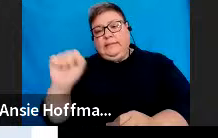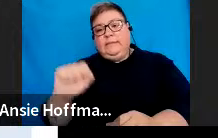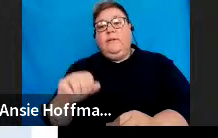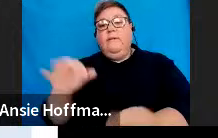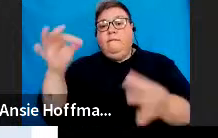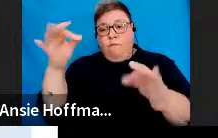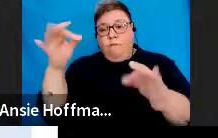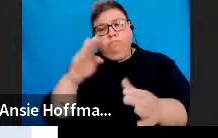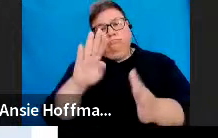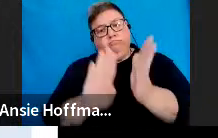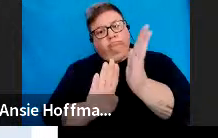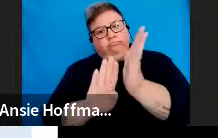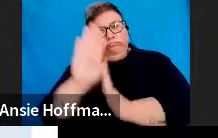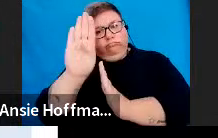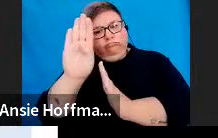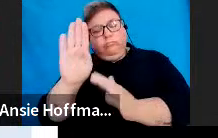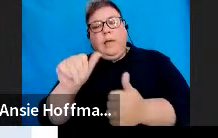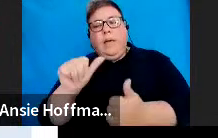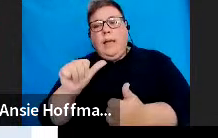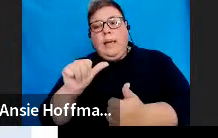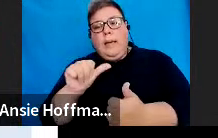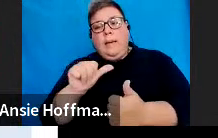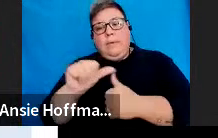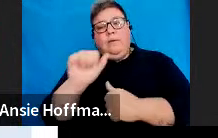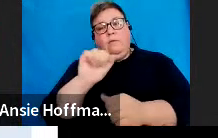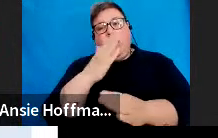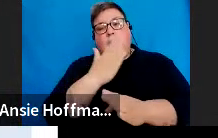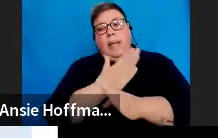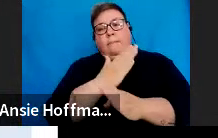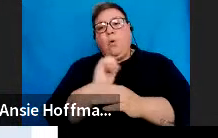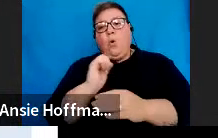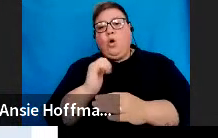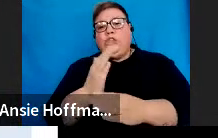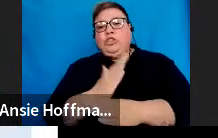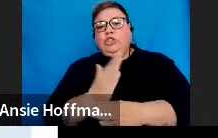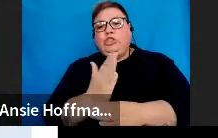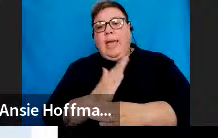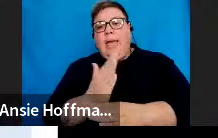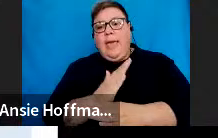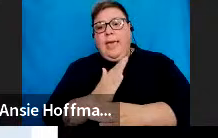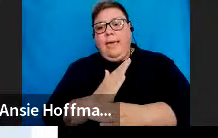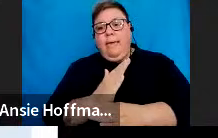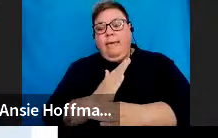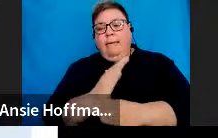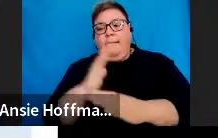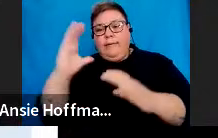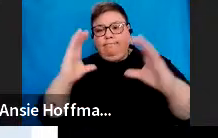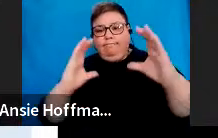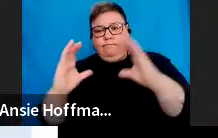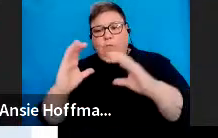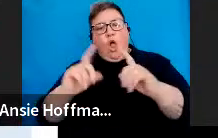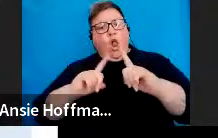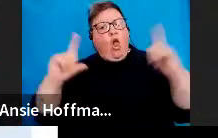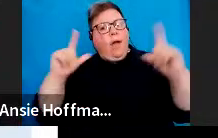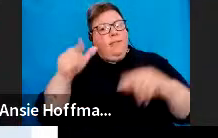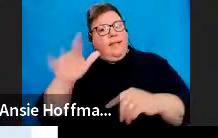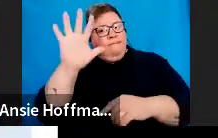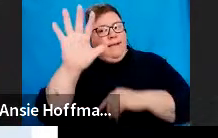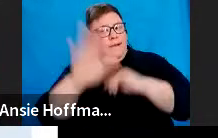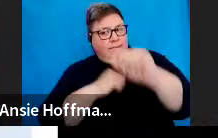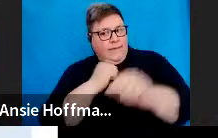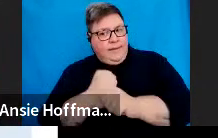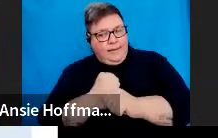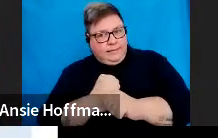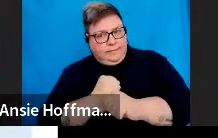improved to allow the employer share schemes that are longer than five years. The fields to indicate the